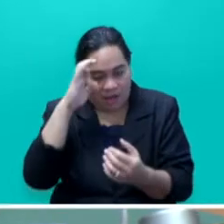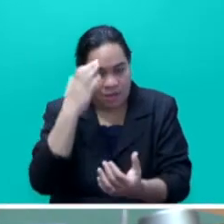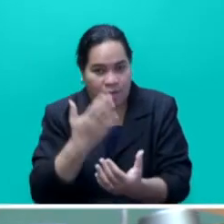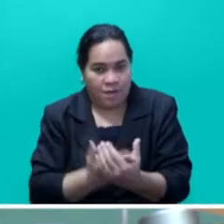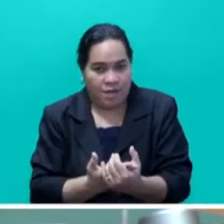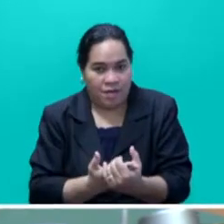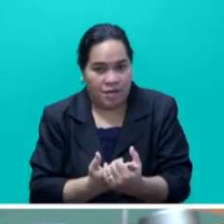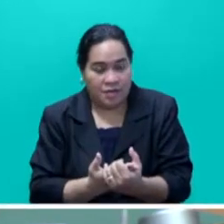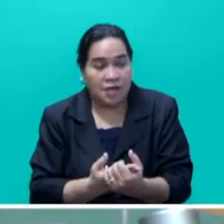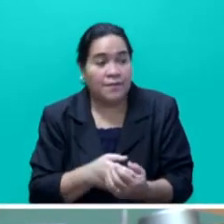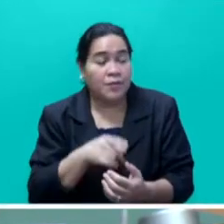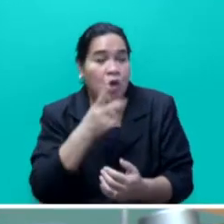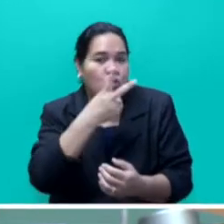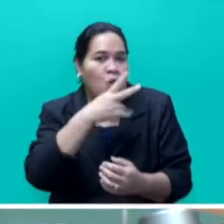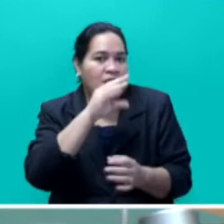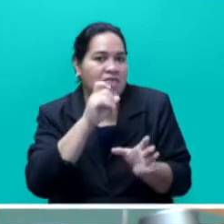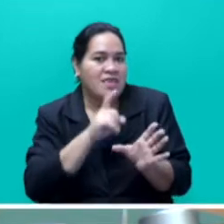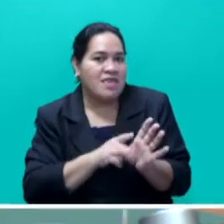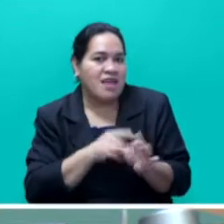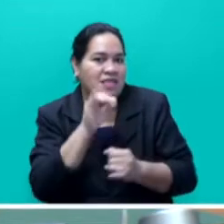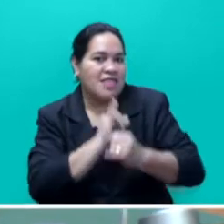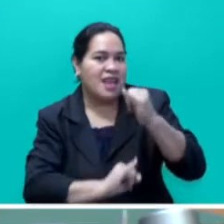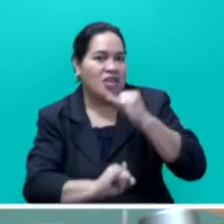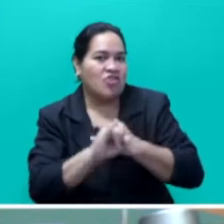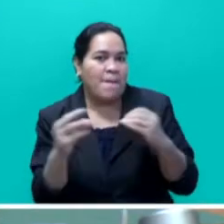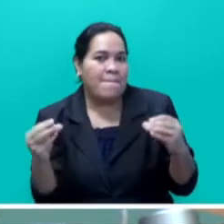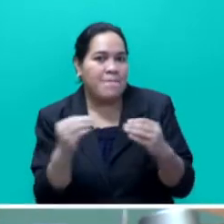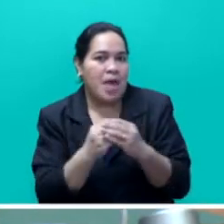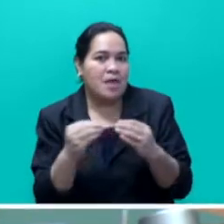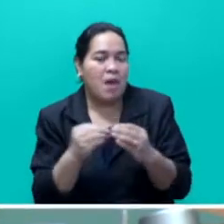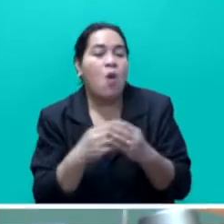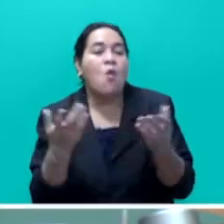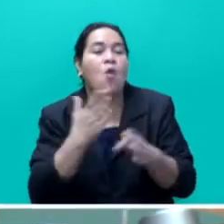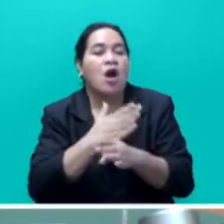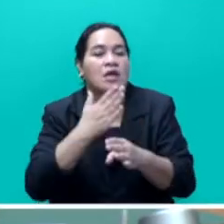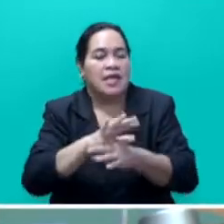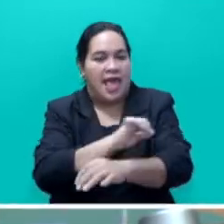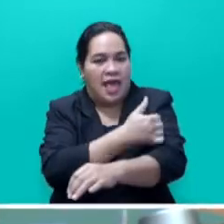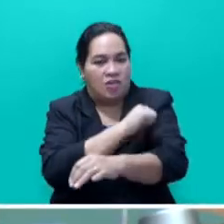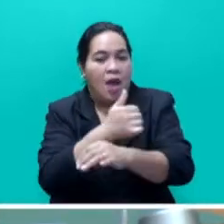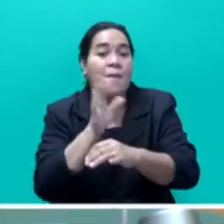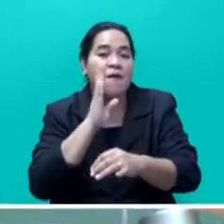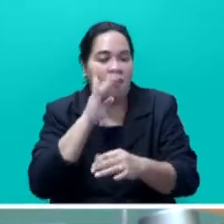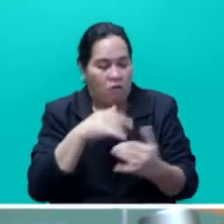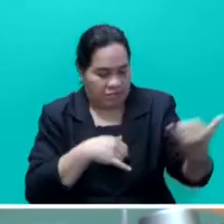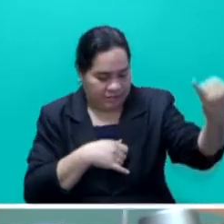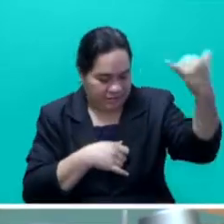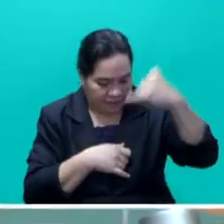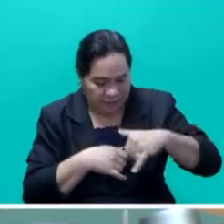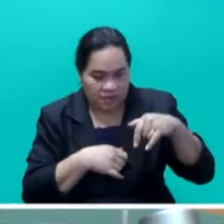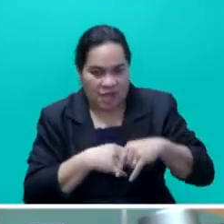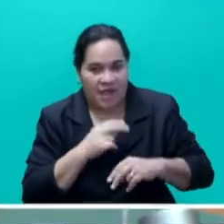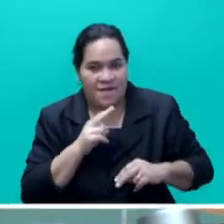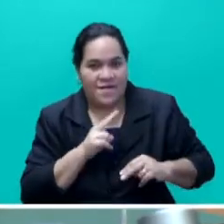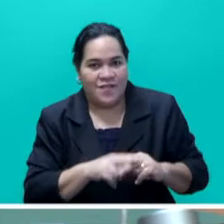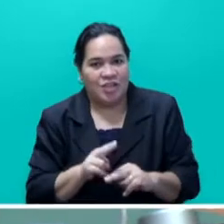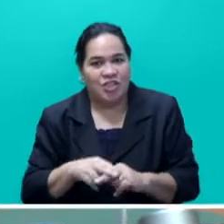He has 20 years of international banking experience across Asia before he moved to Fiji to lead NZ operations.